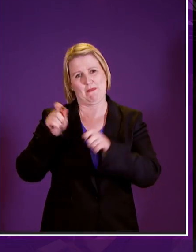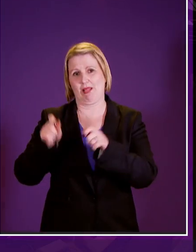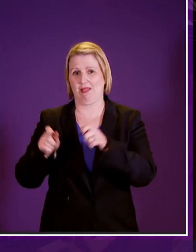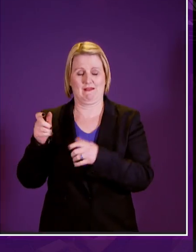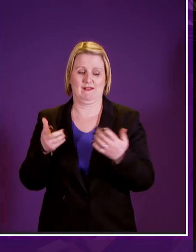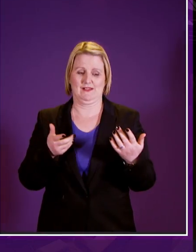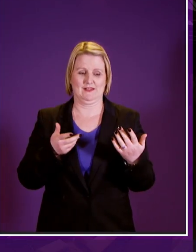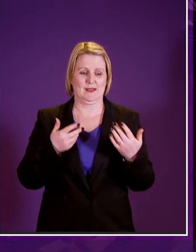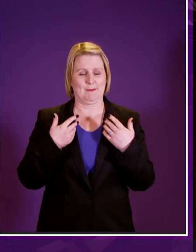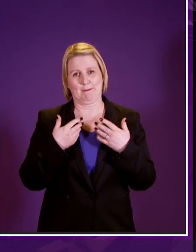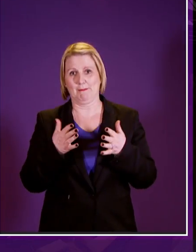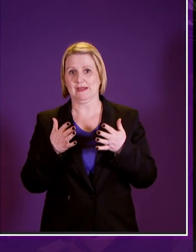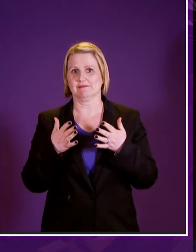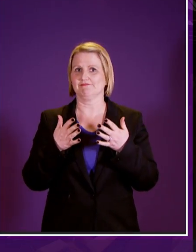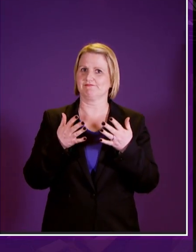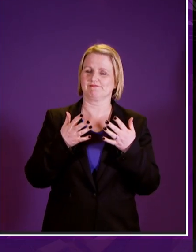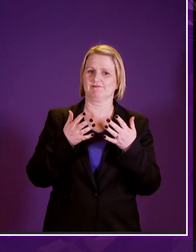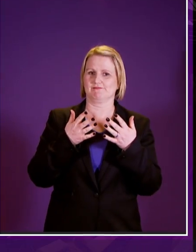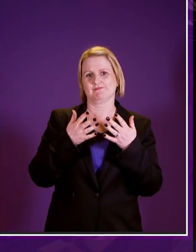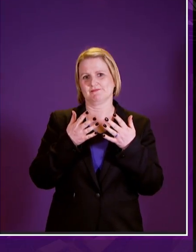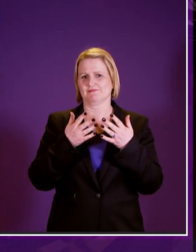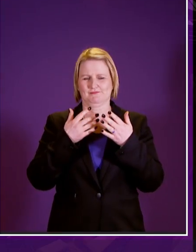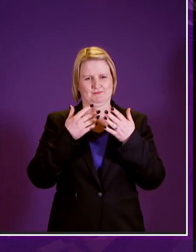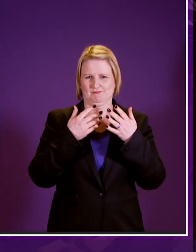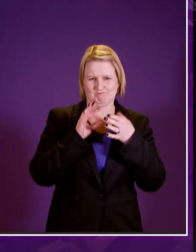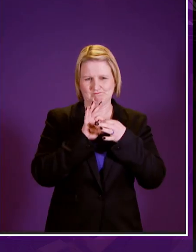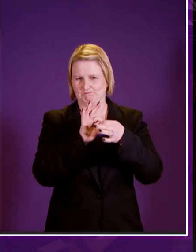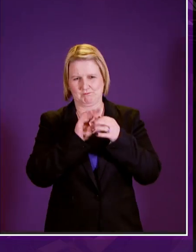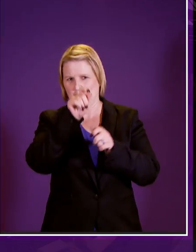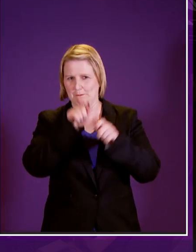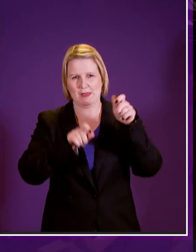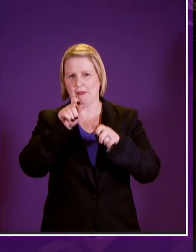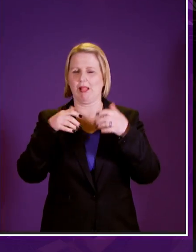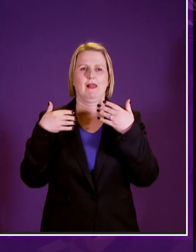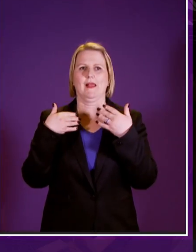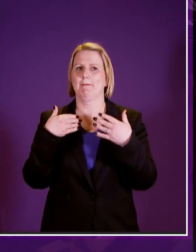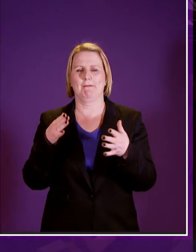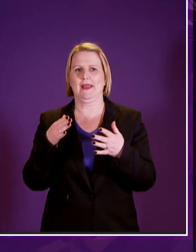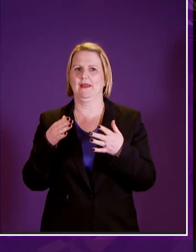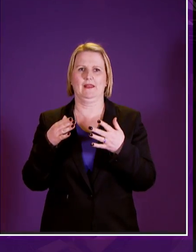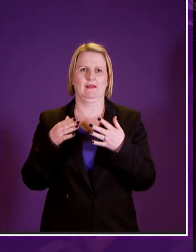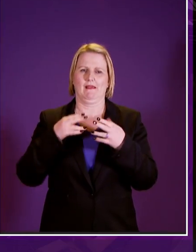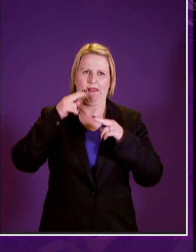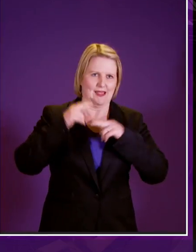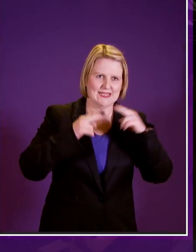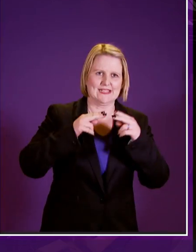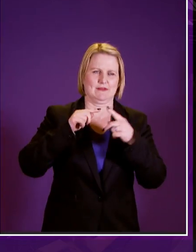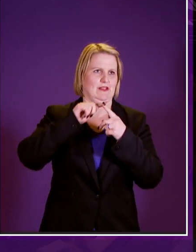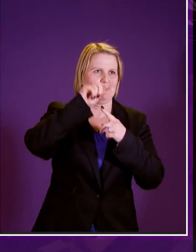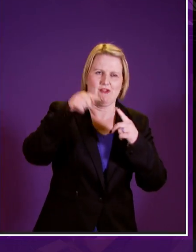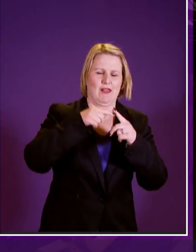has and constituency office as well dealing with people who have went round and round endless assessments